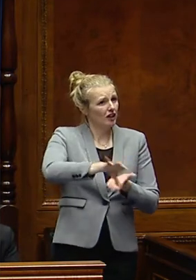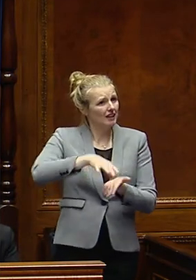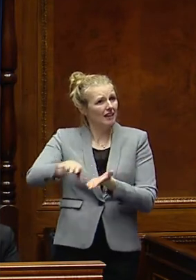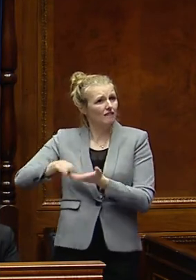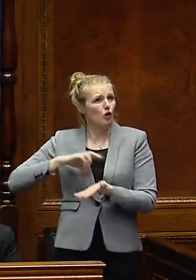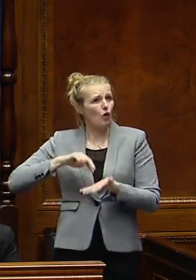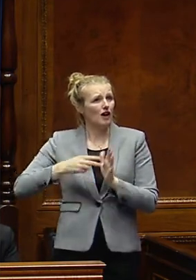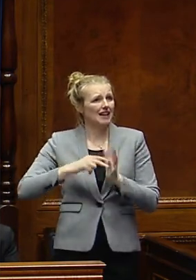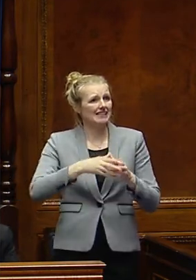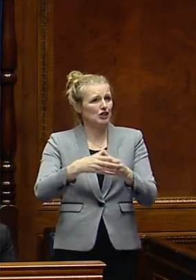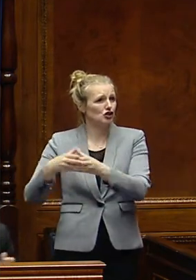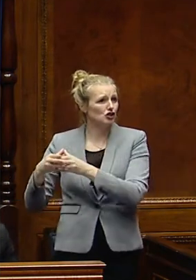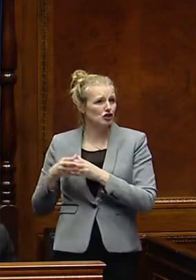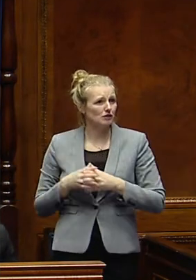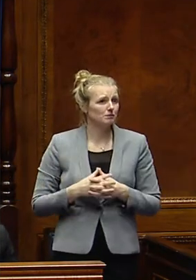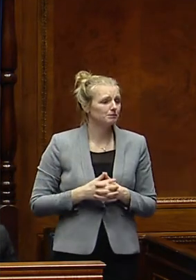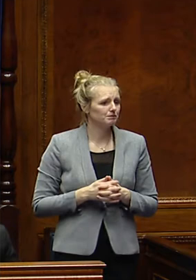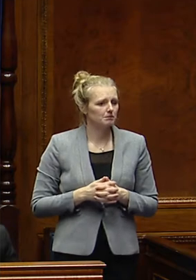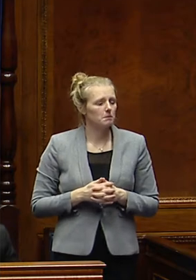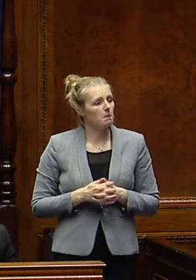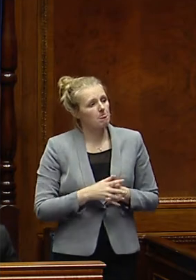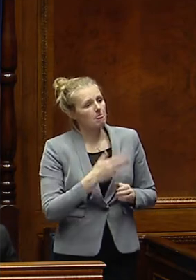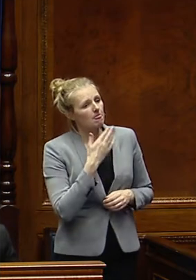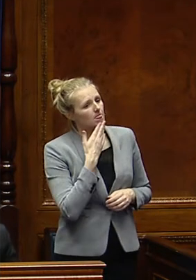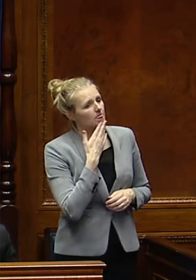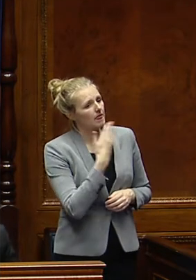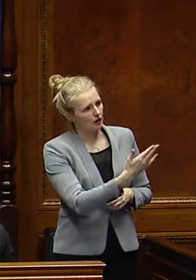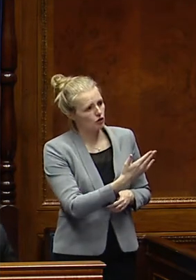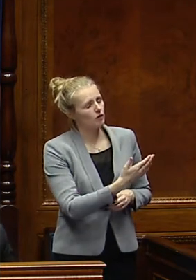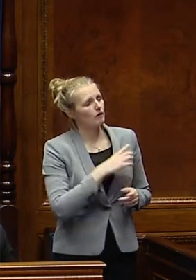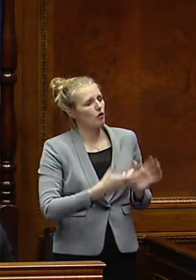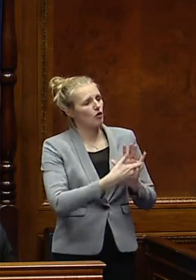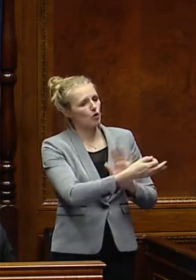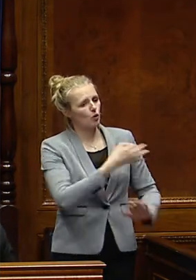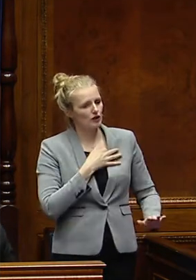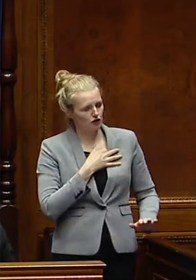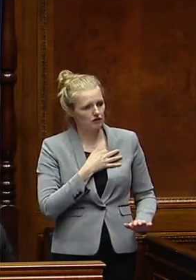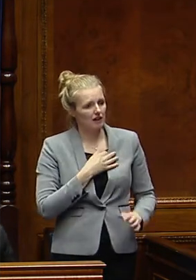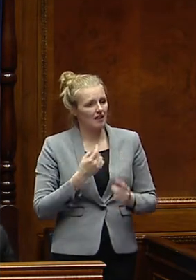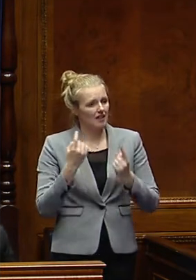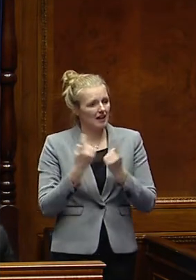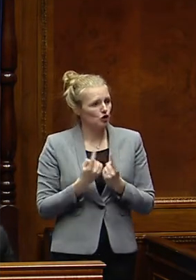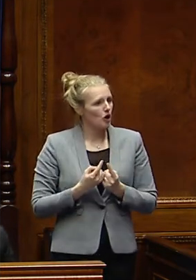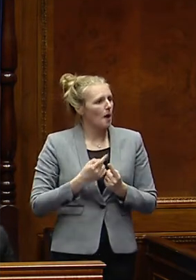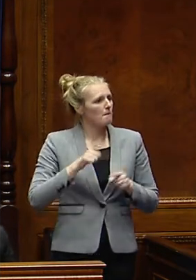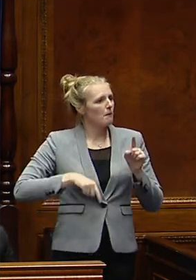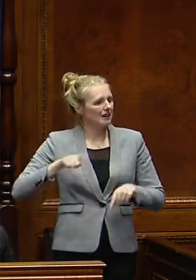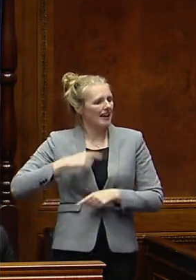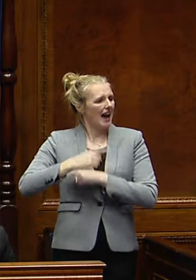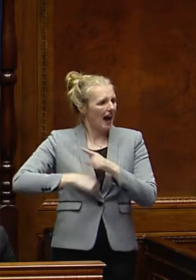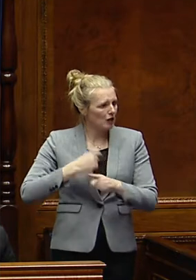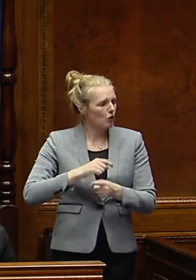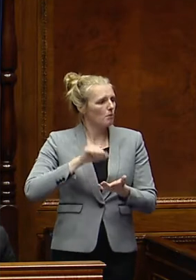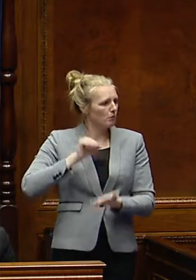as soon as possible. Again, thank you to the member for your supplementary. I think the issue of multi-annual budgeting is